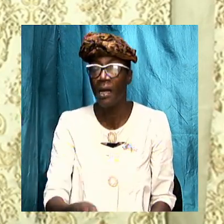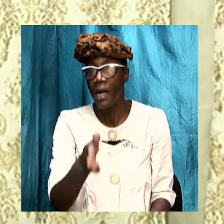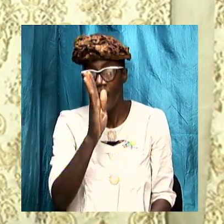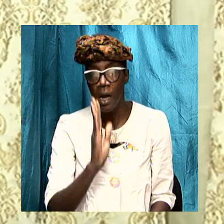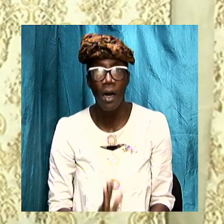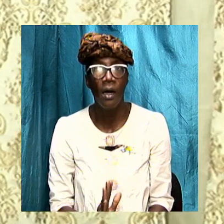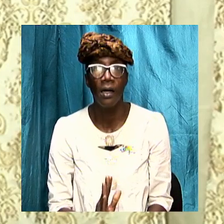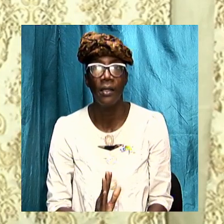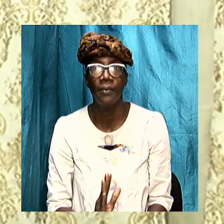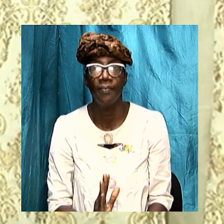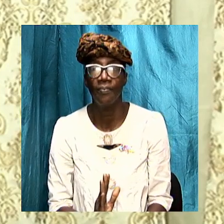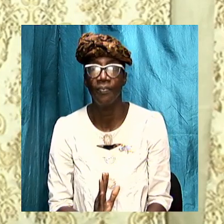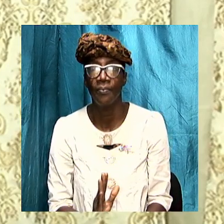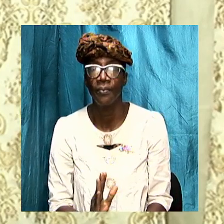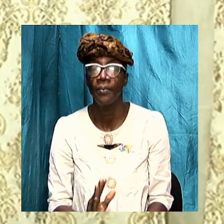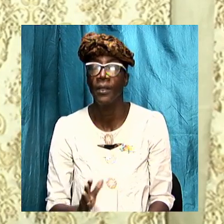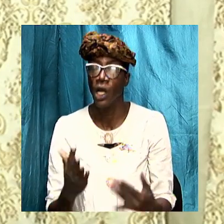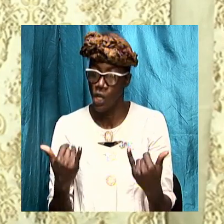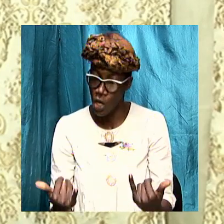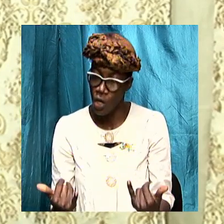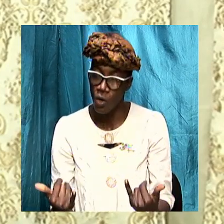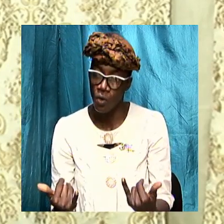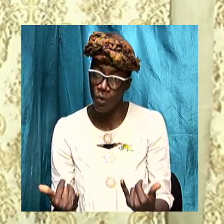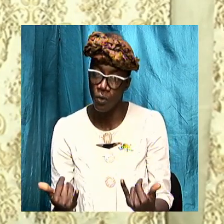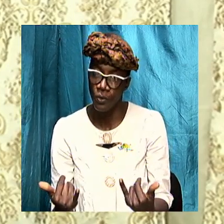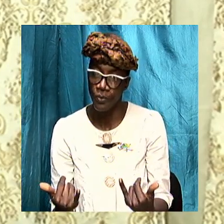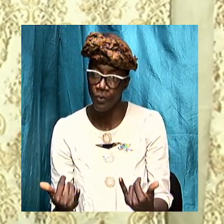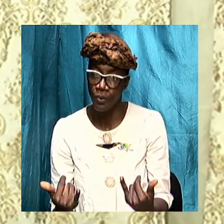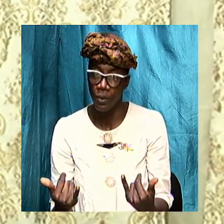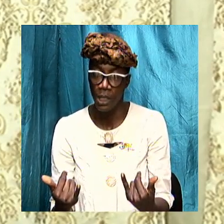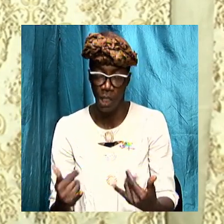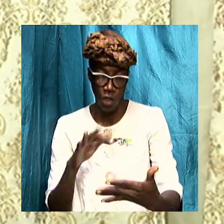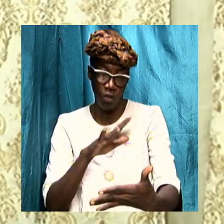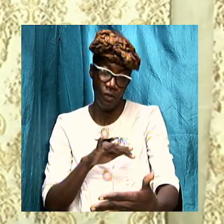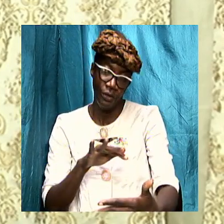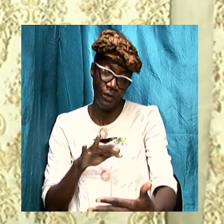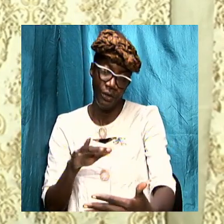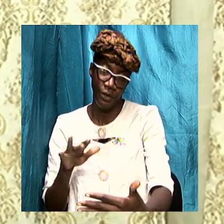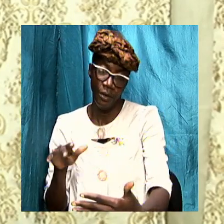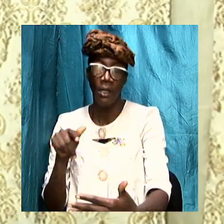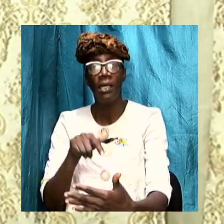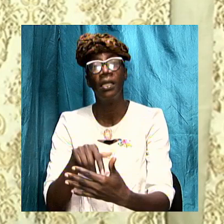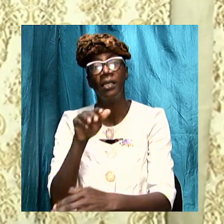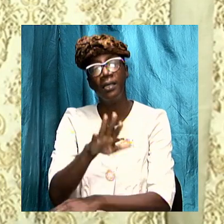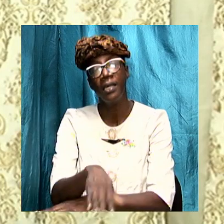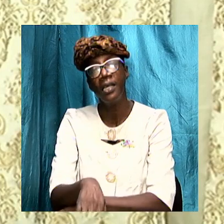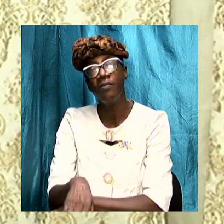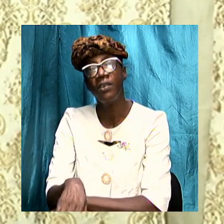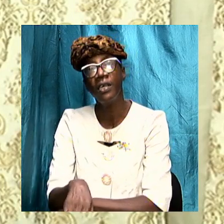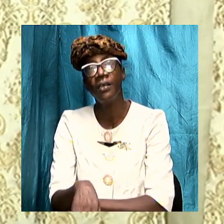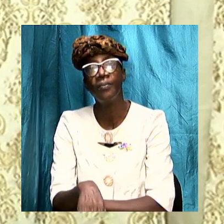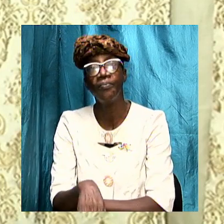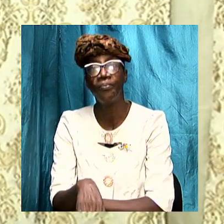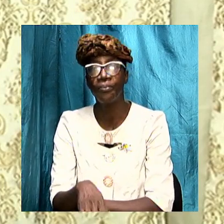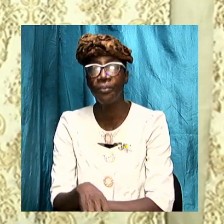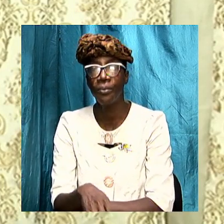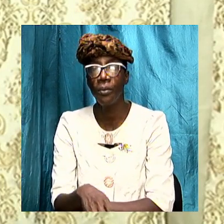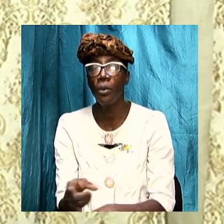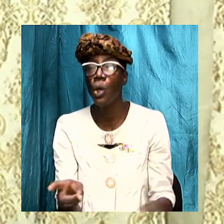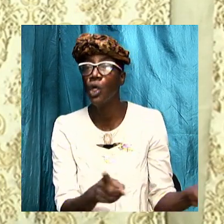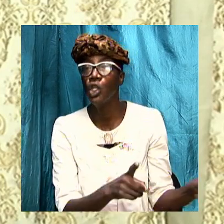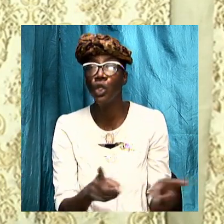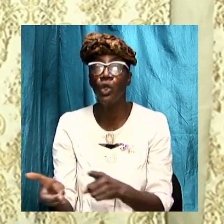and we go into study this evening this evening we will do